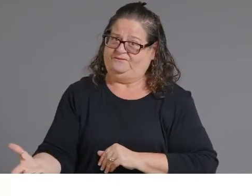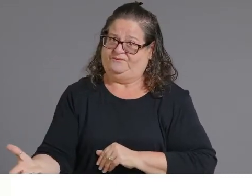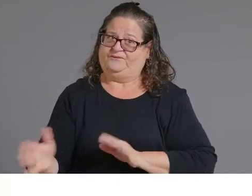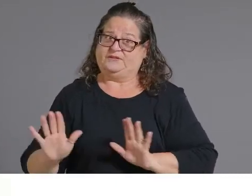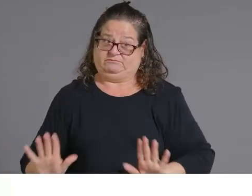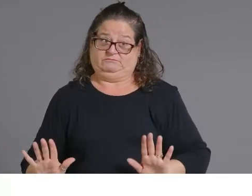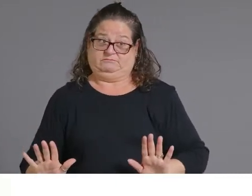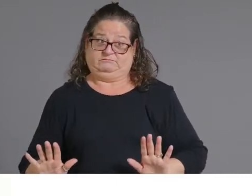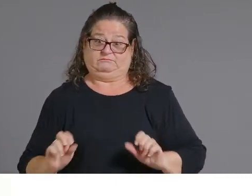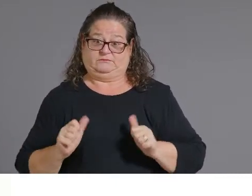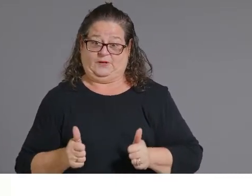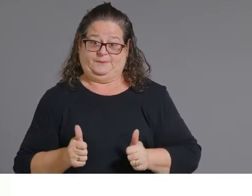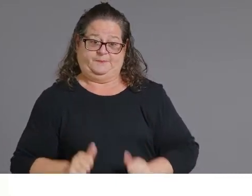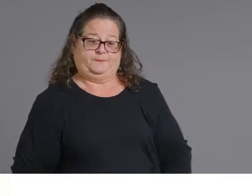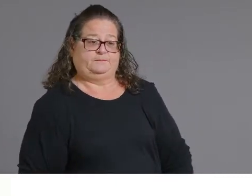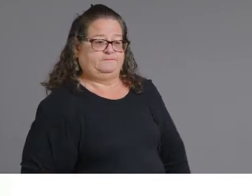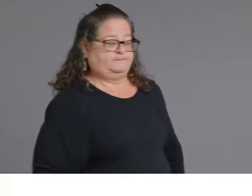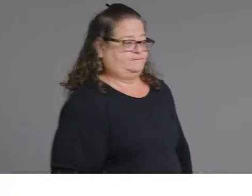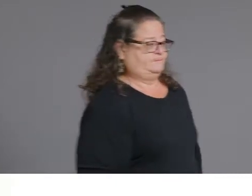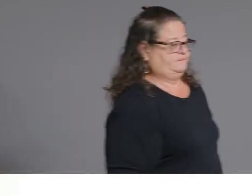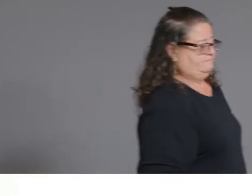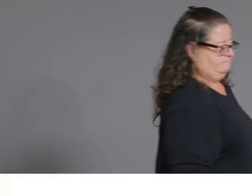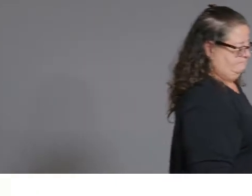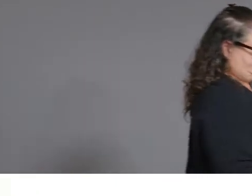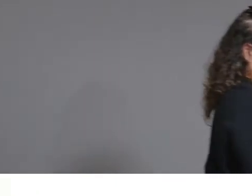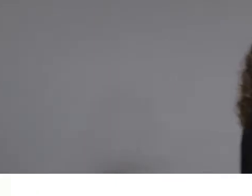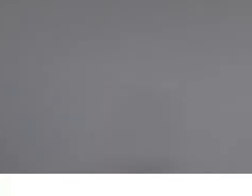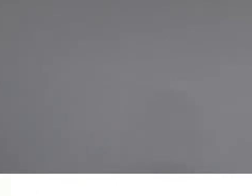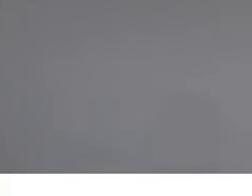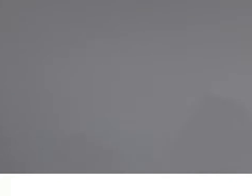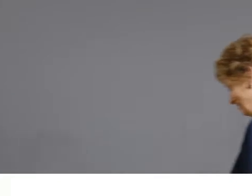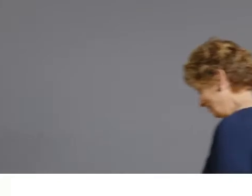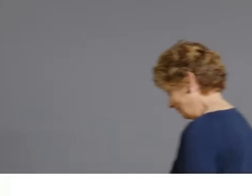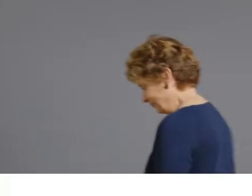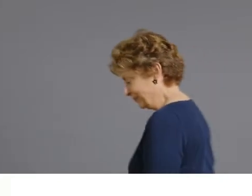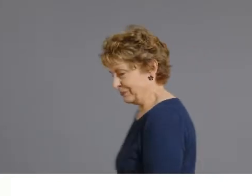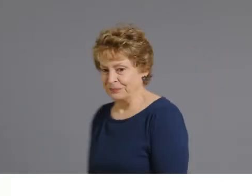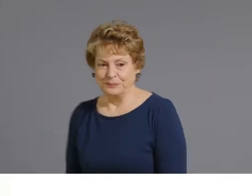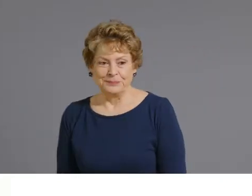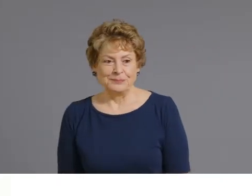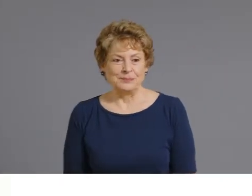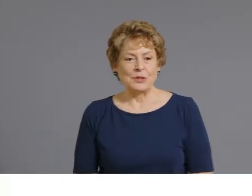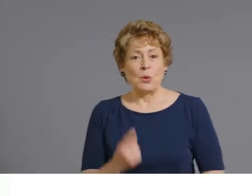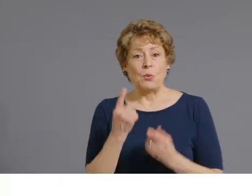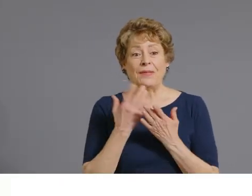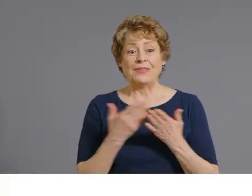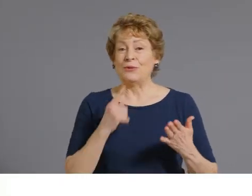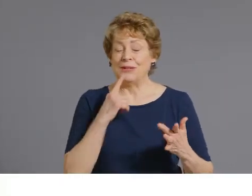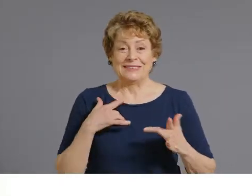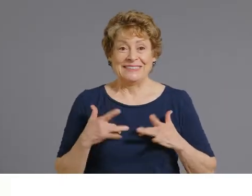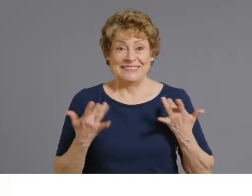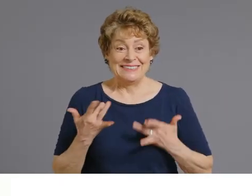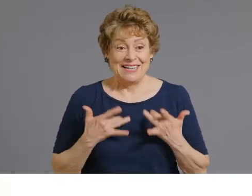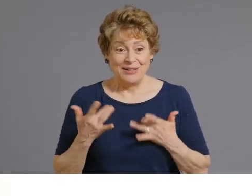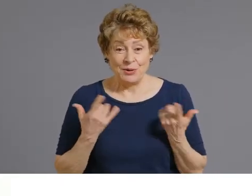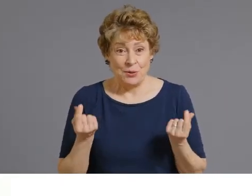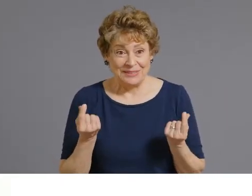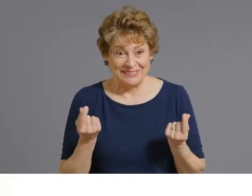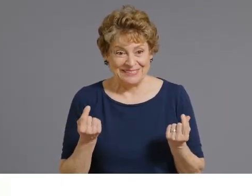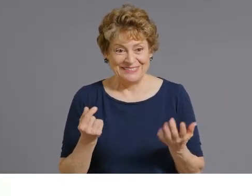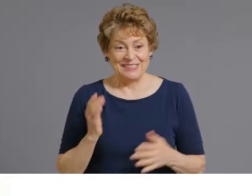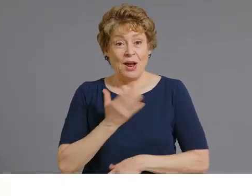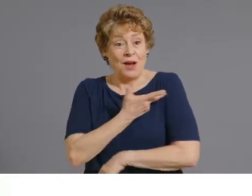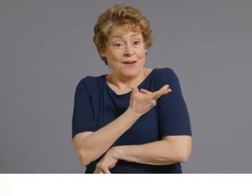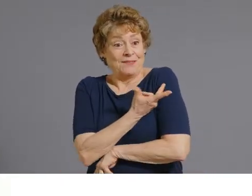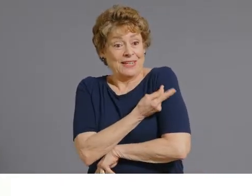and finally um one of the things that we were very excited about was that our vaccine management system was honored for state government i